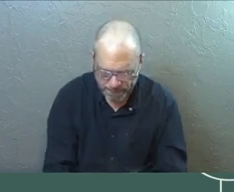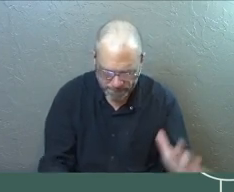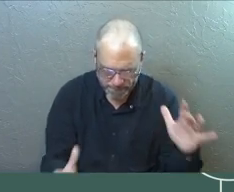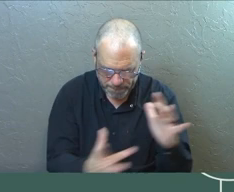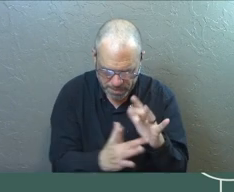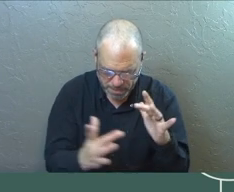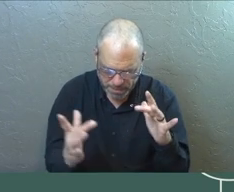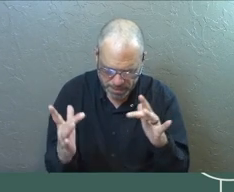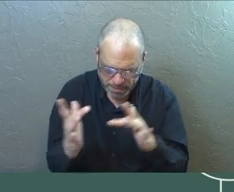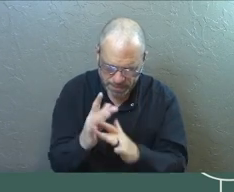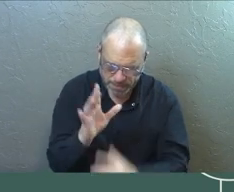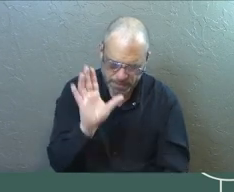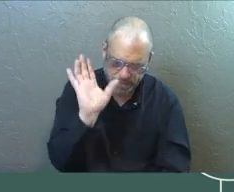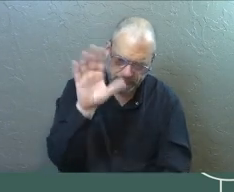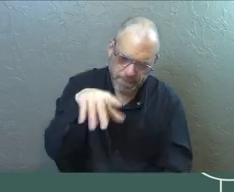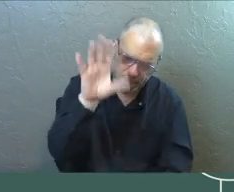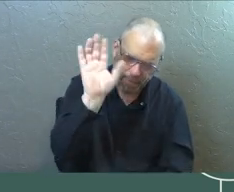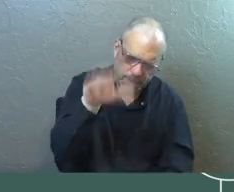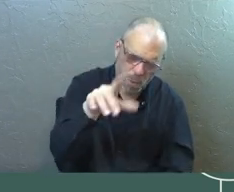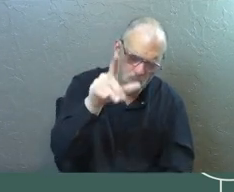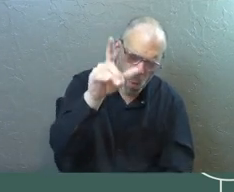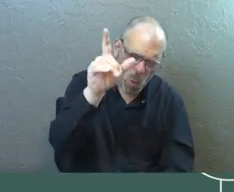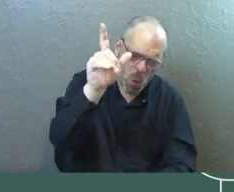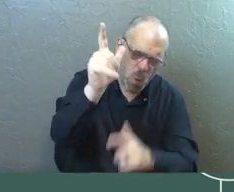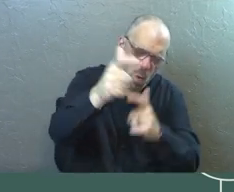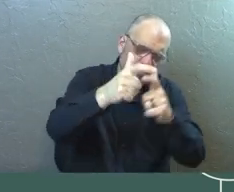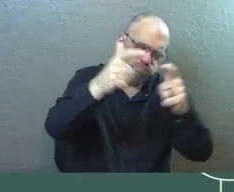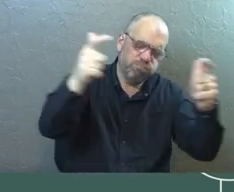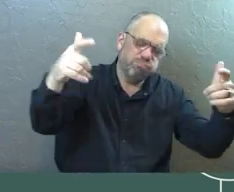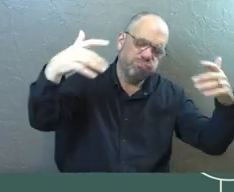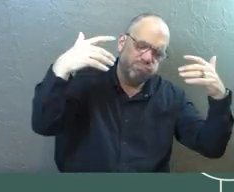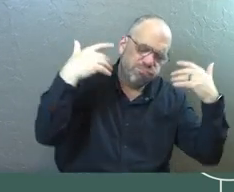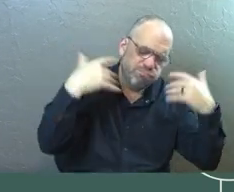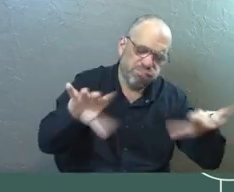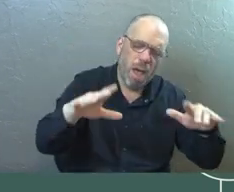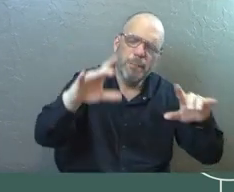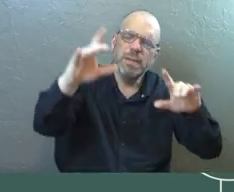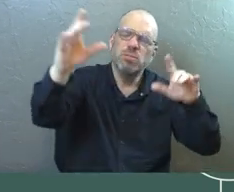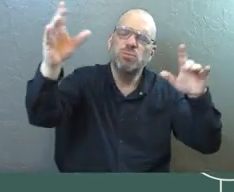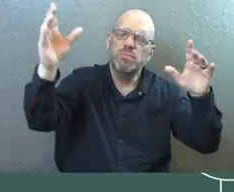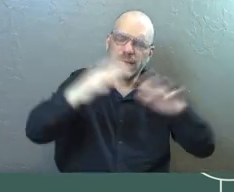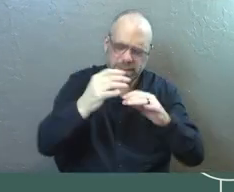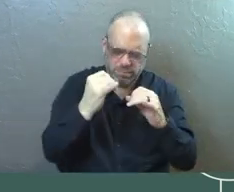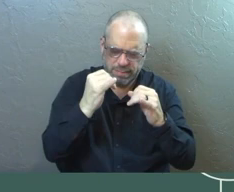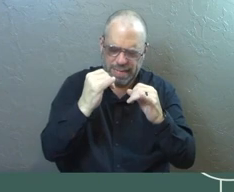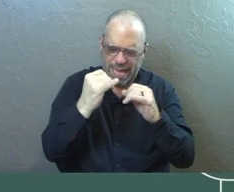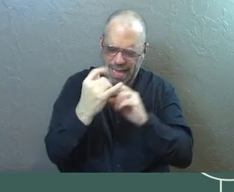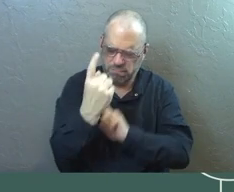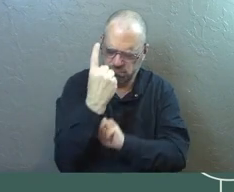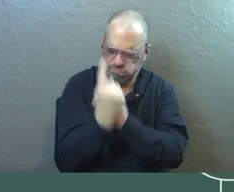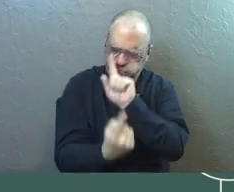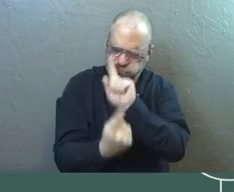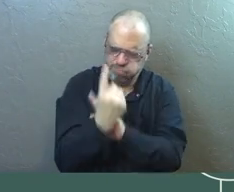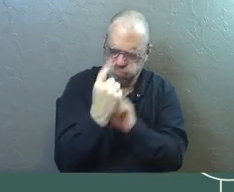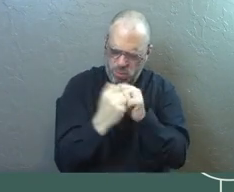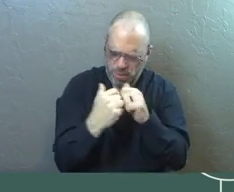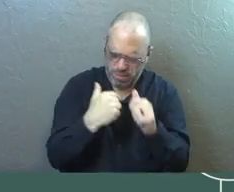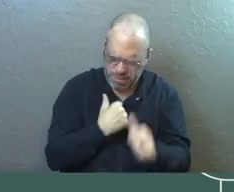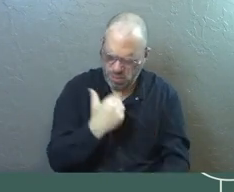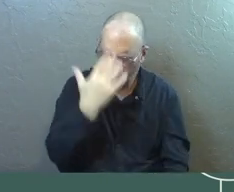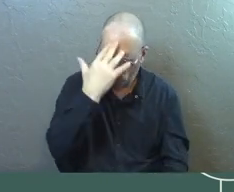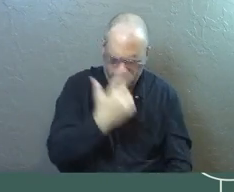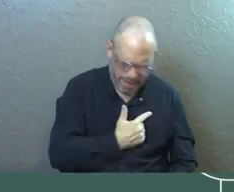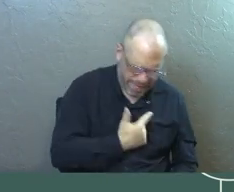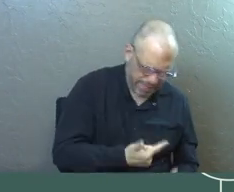Jesus, I love that as big as you are, God, you're so individual with us and you see us and you see our life and you see our